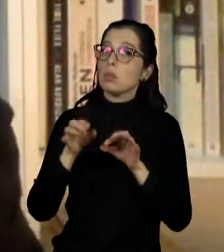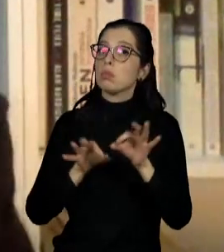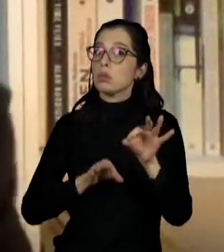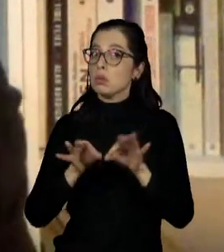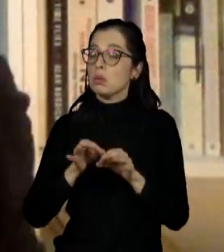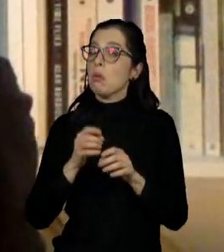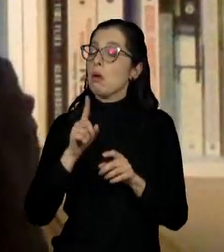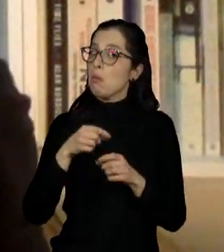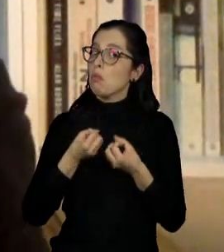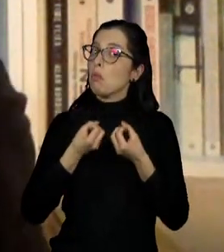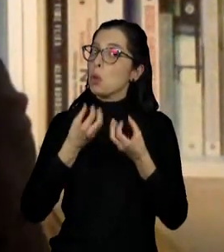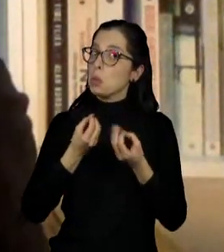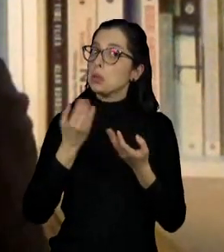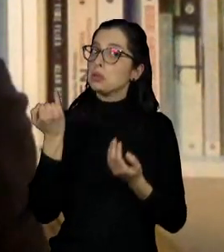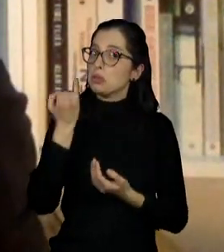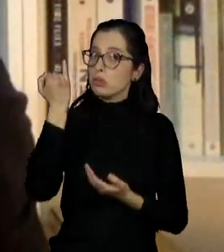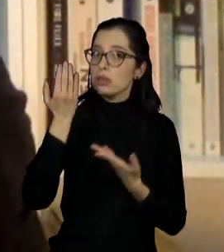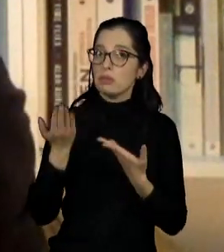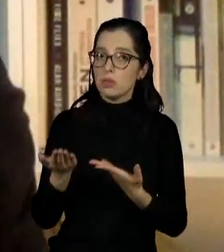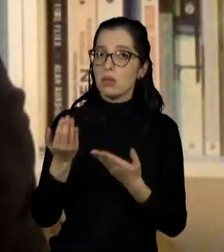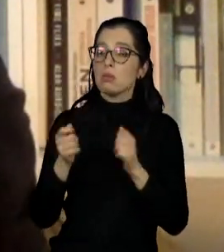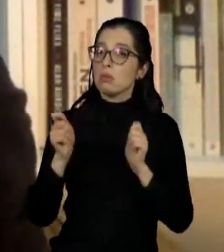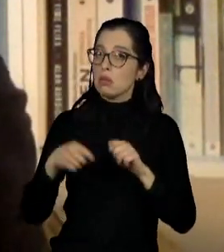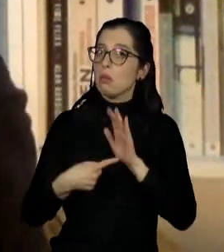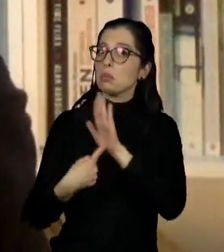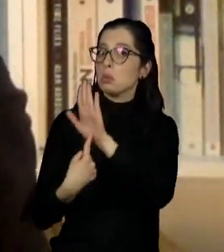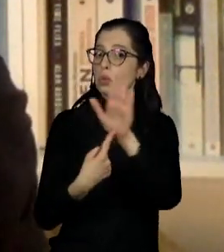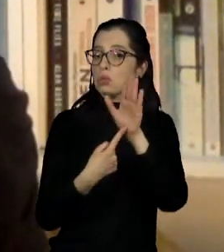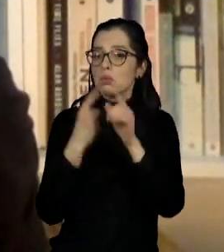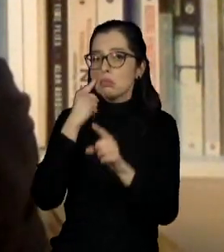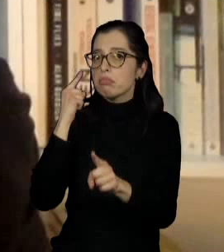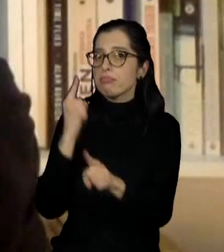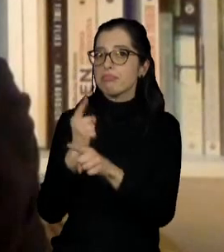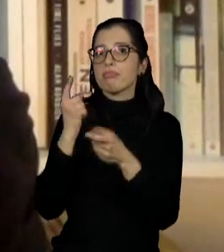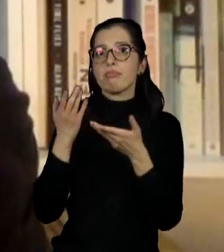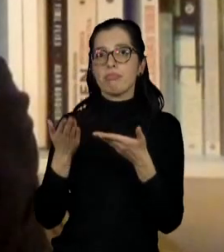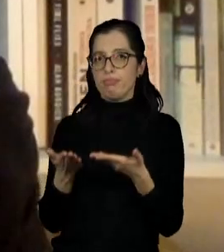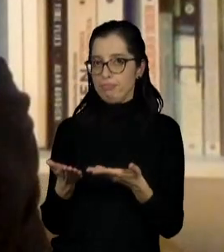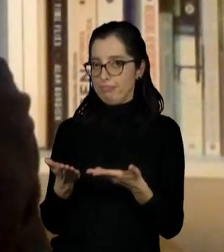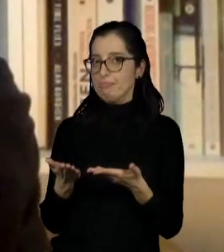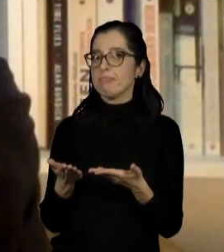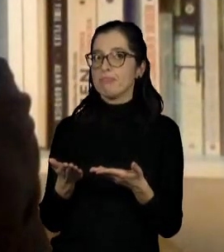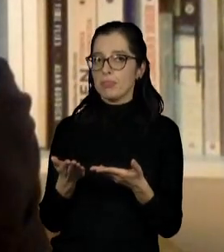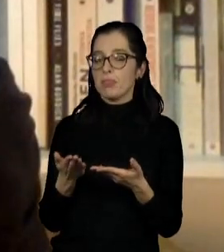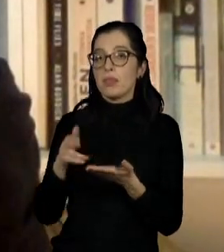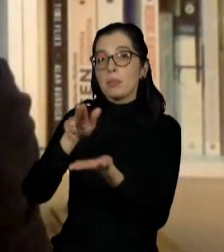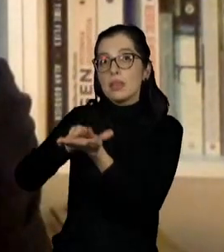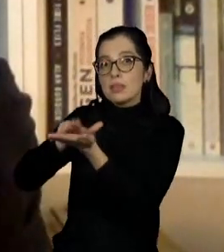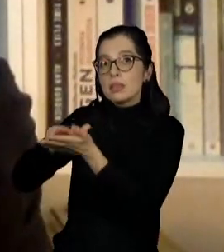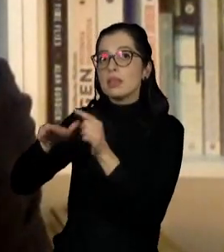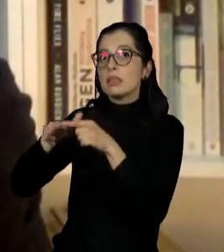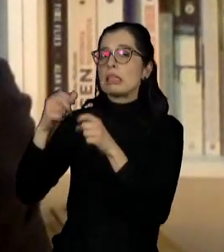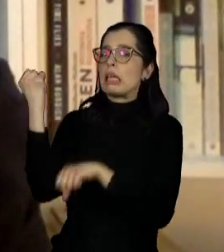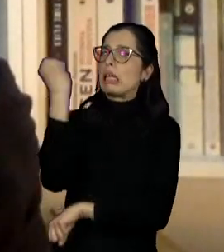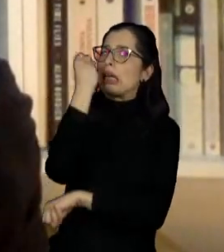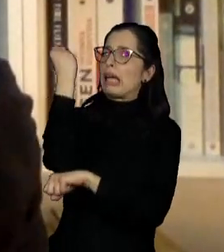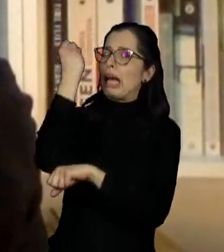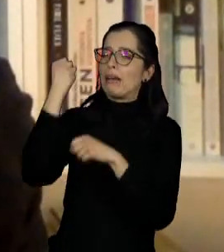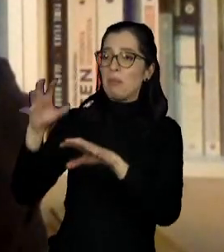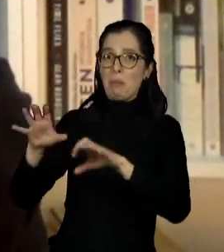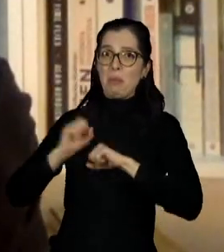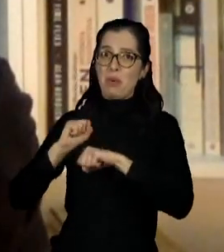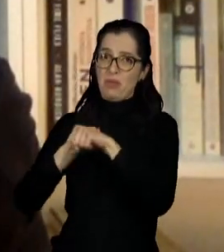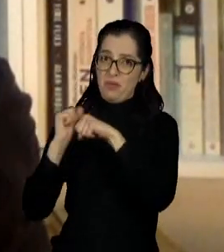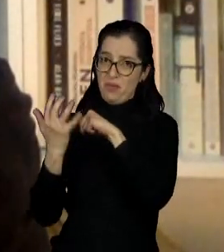are very informative because they can tell us, they can identify patients who are at higher risk for developing severe